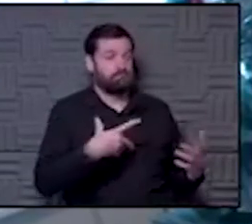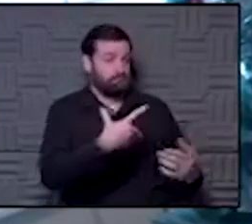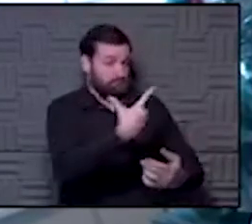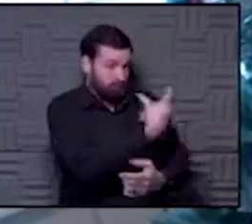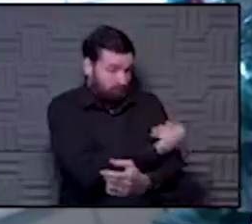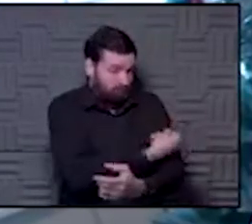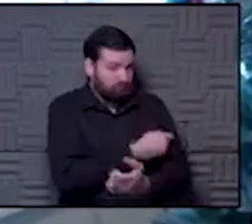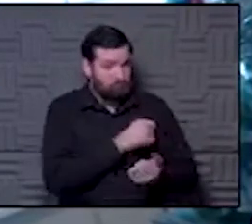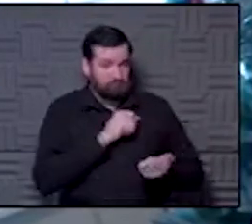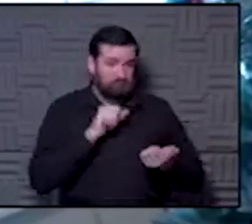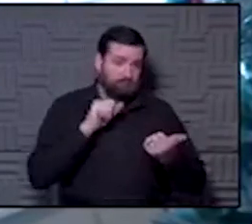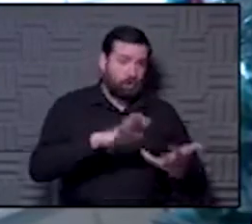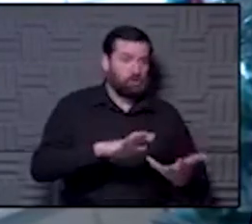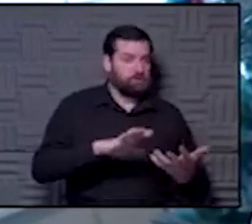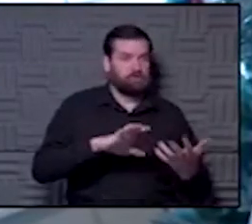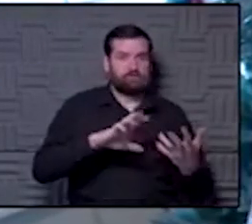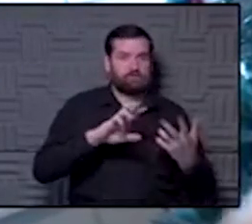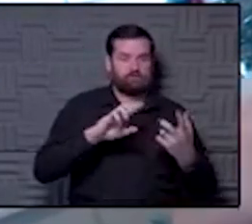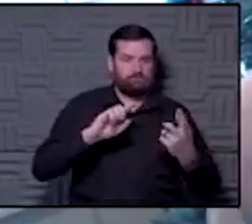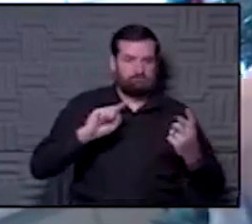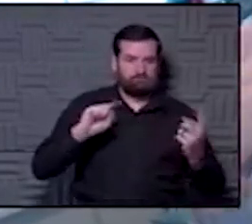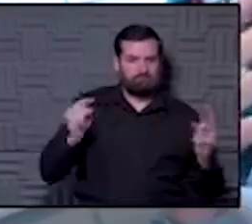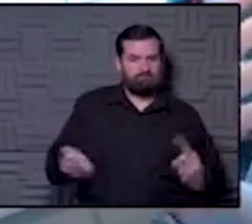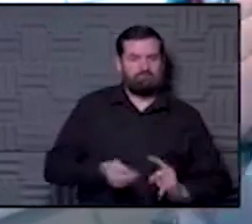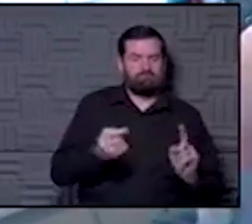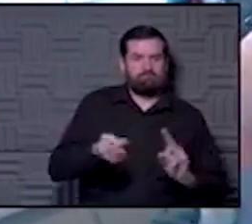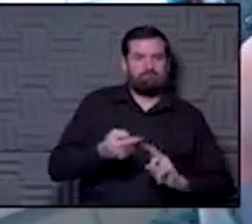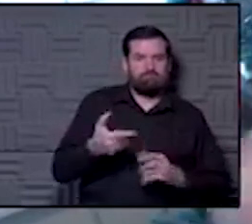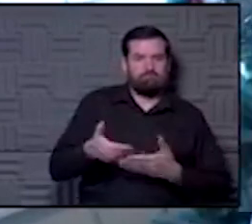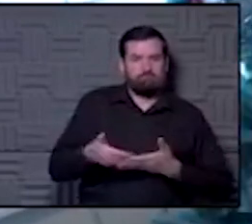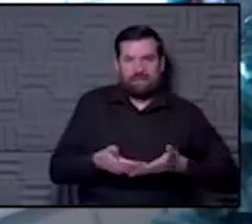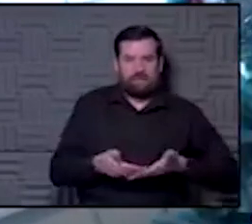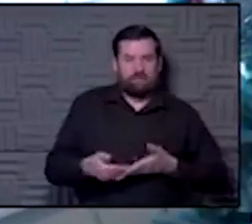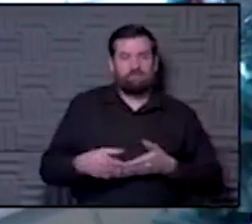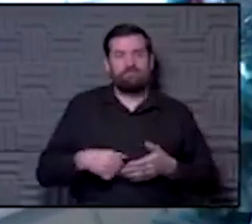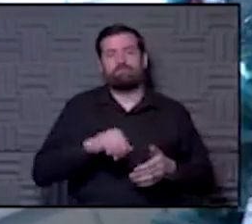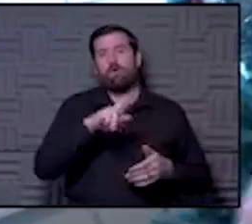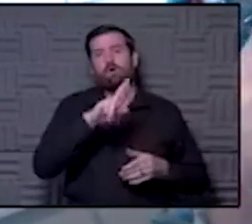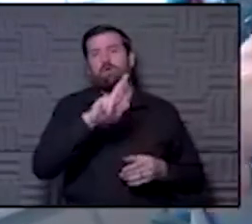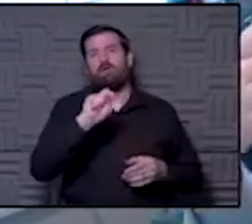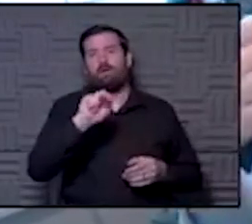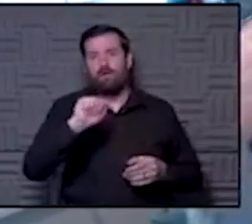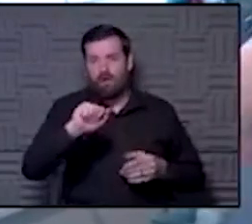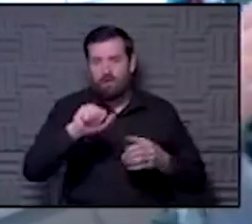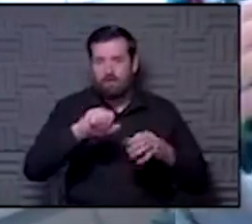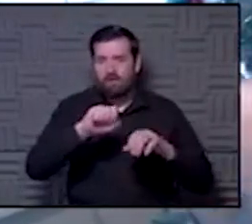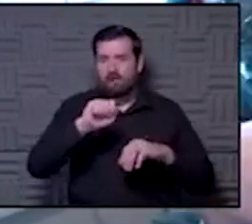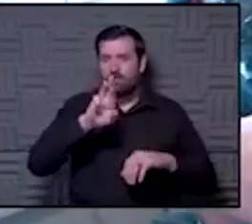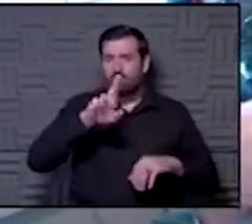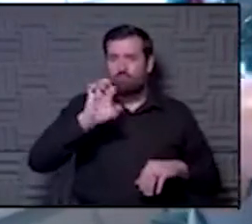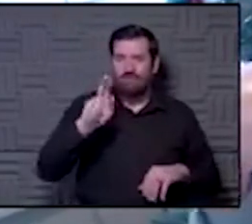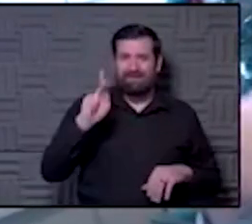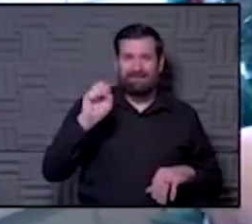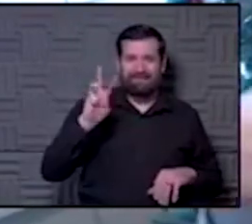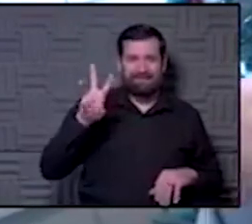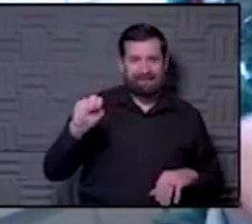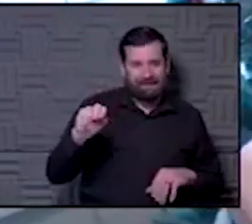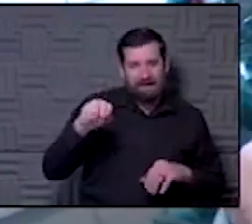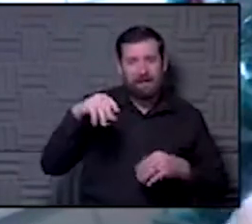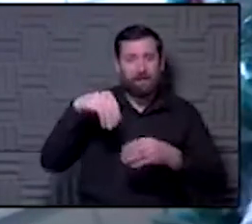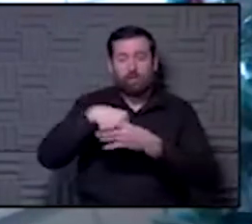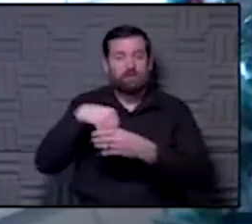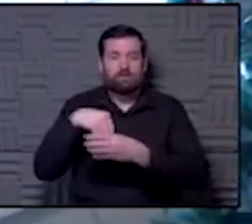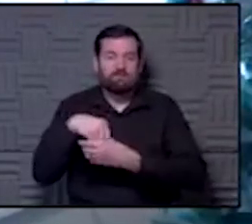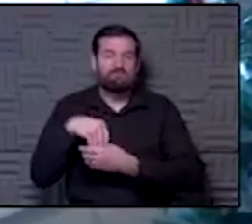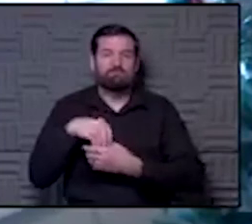causes harm to a newborn. You know, there's lipases and RNA breakdown enzymes and, you know, in the arm and the maternal circulation, the